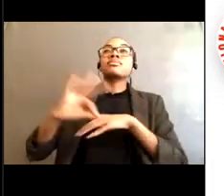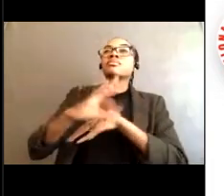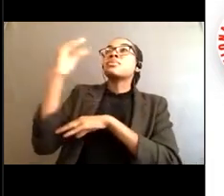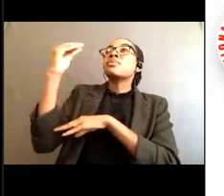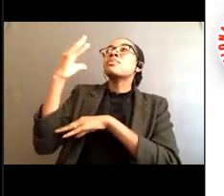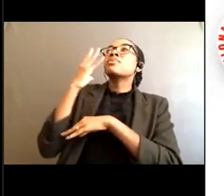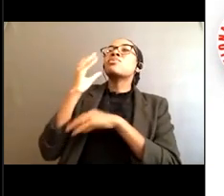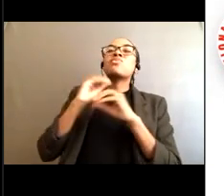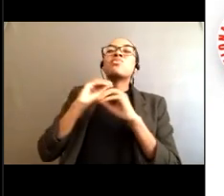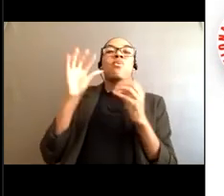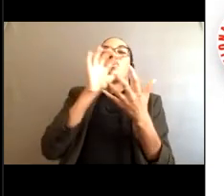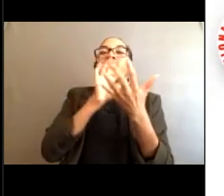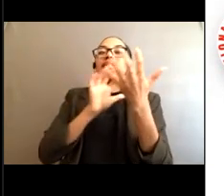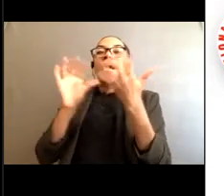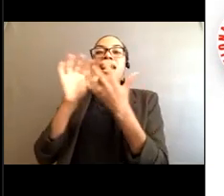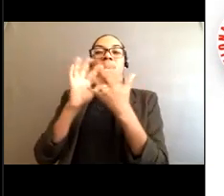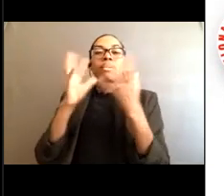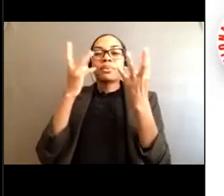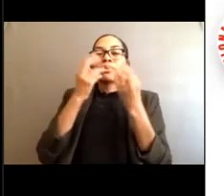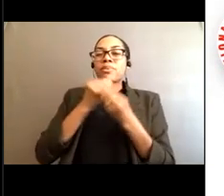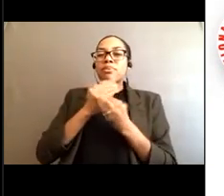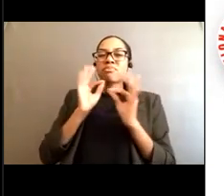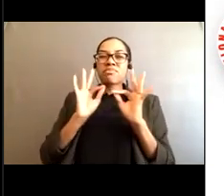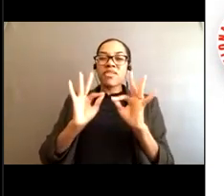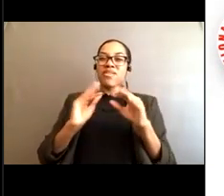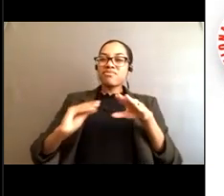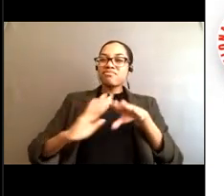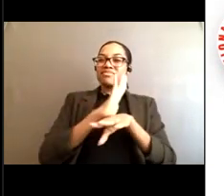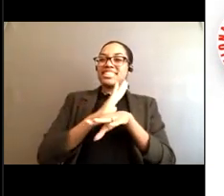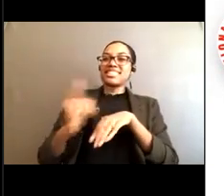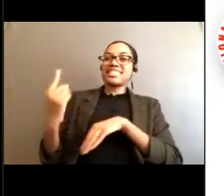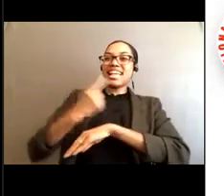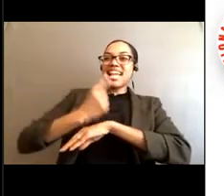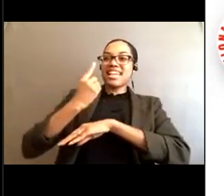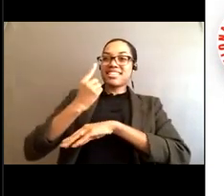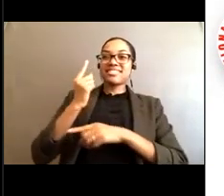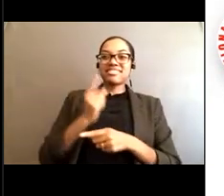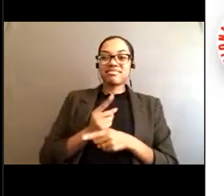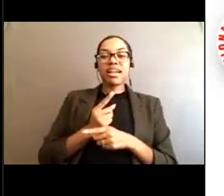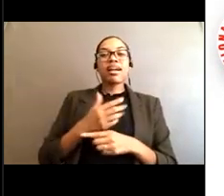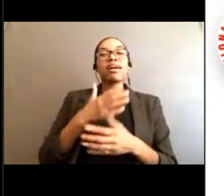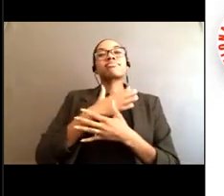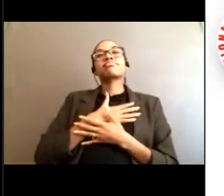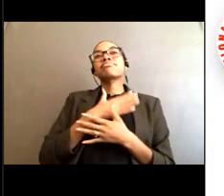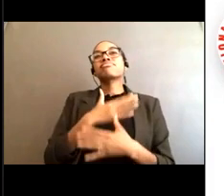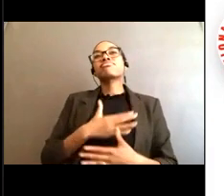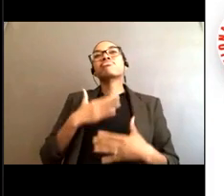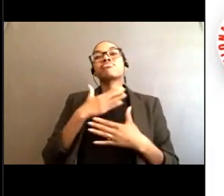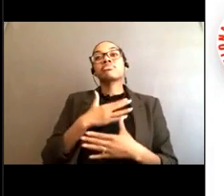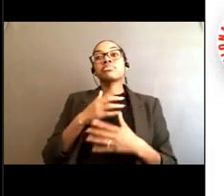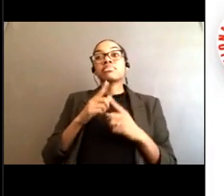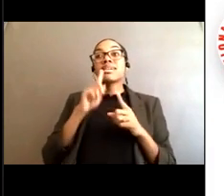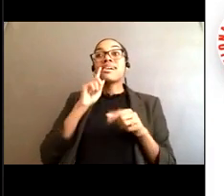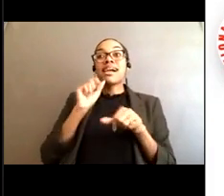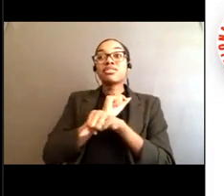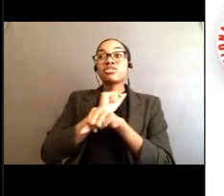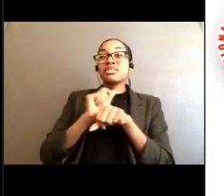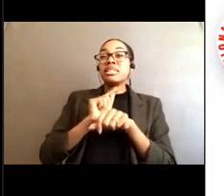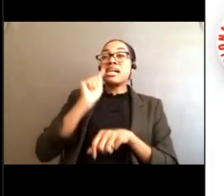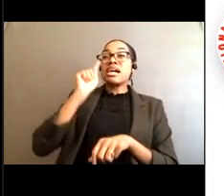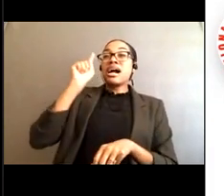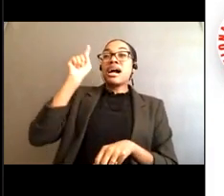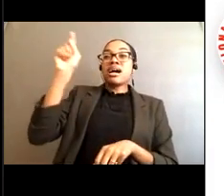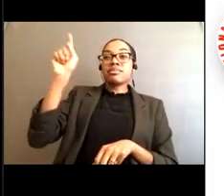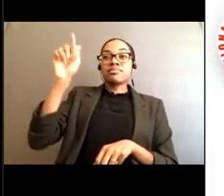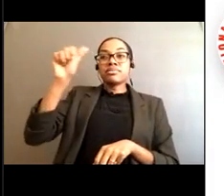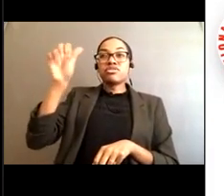be a cloud in the sky because the storm is so far offshore. But what's happening are large swells